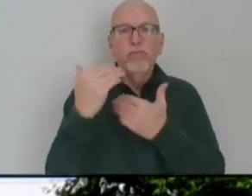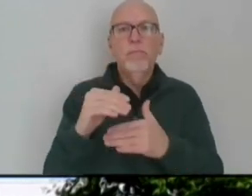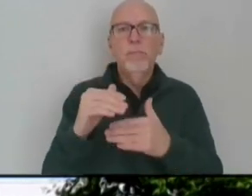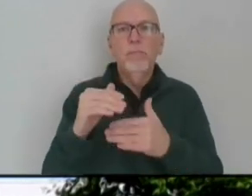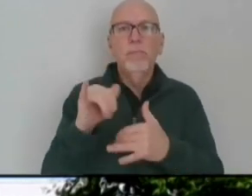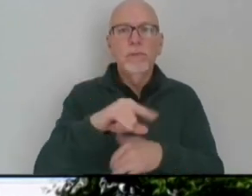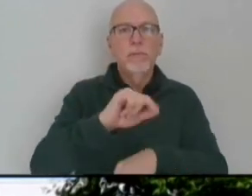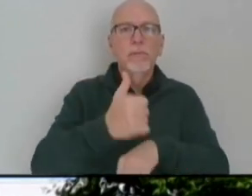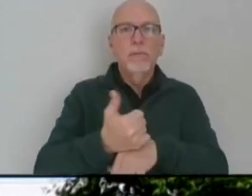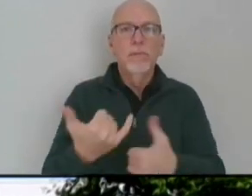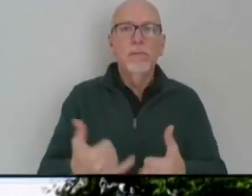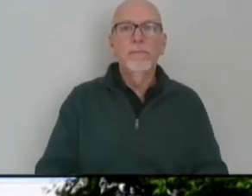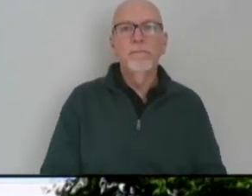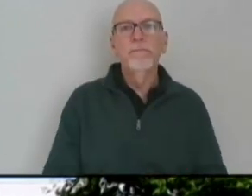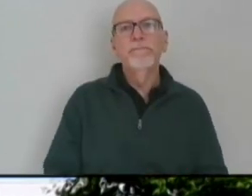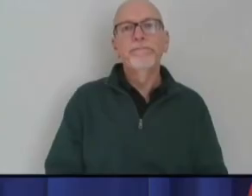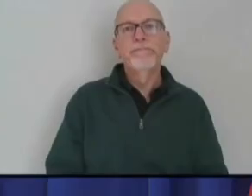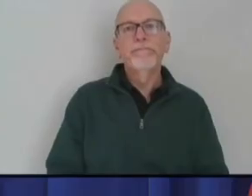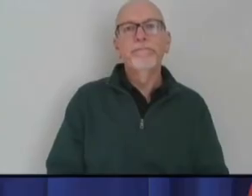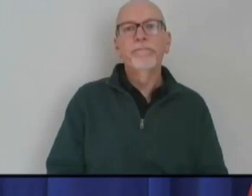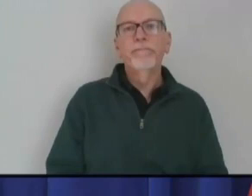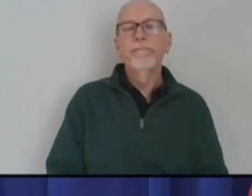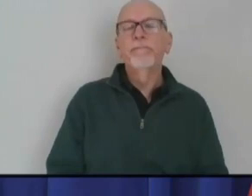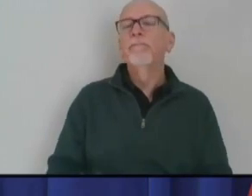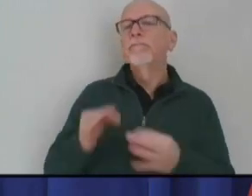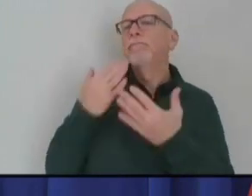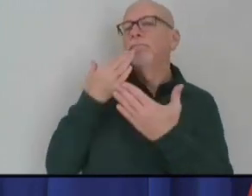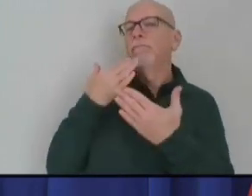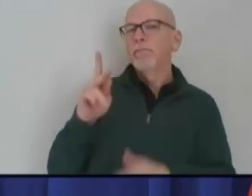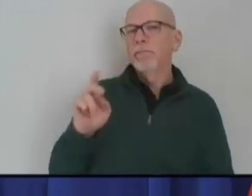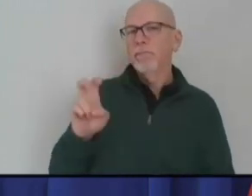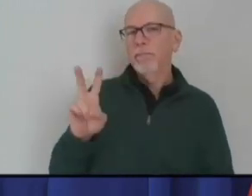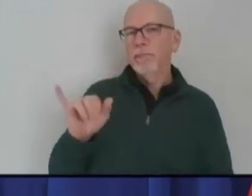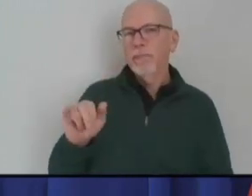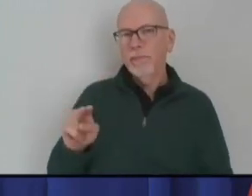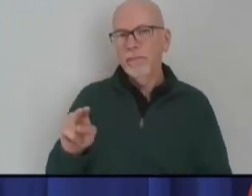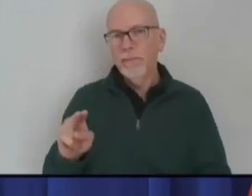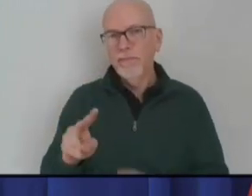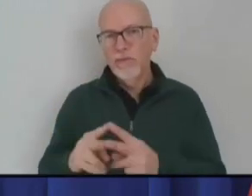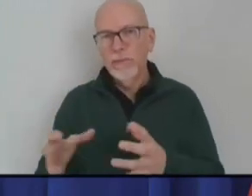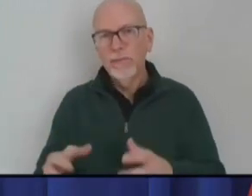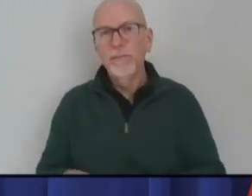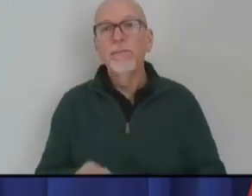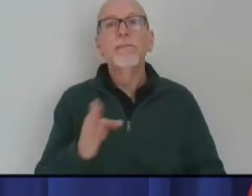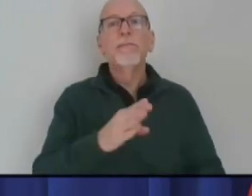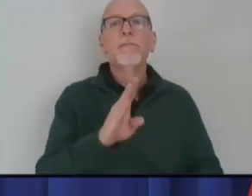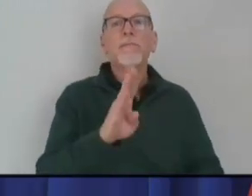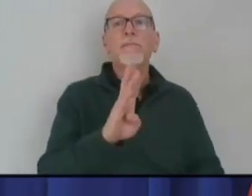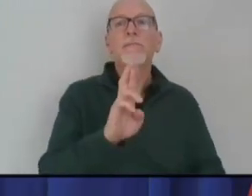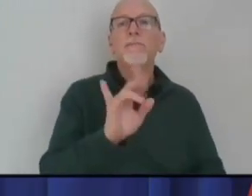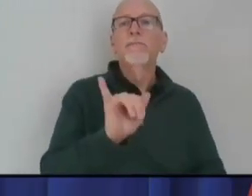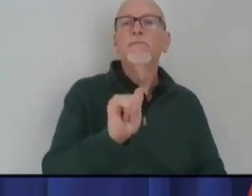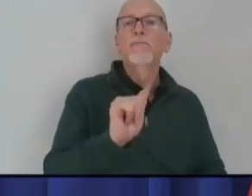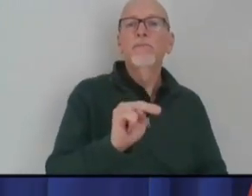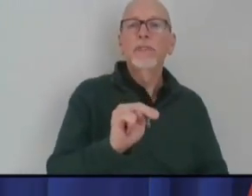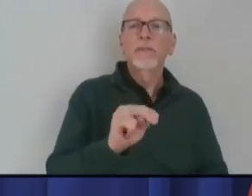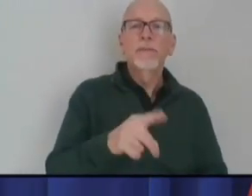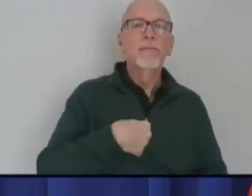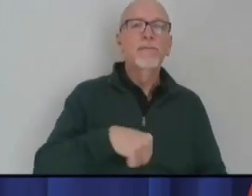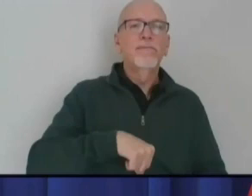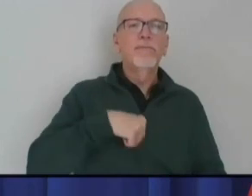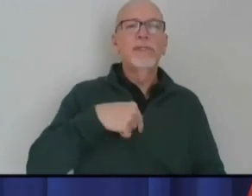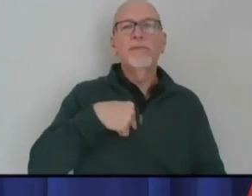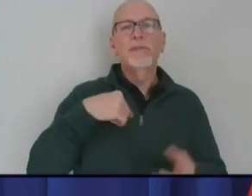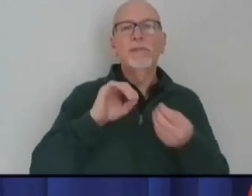imposing today. Thank you, Kevin, very much. Brian, we're proud to be the number